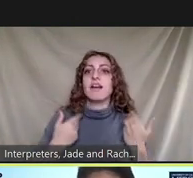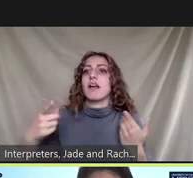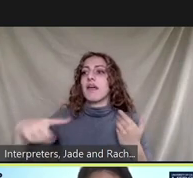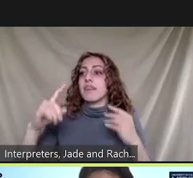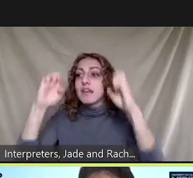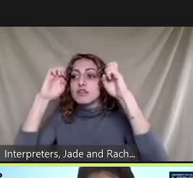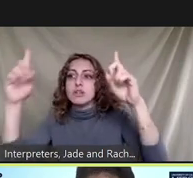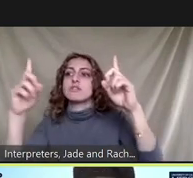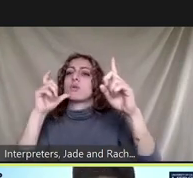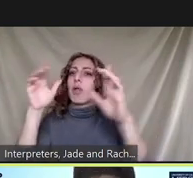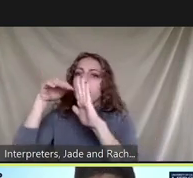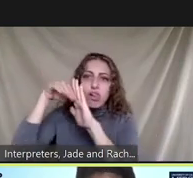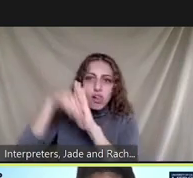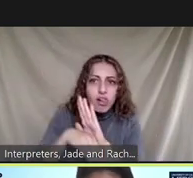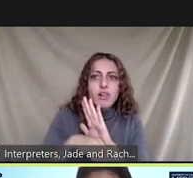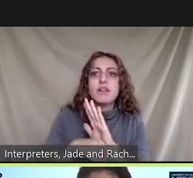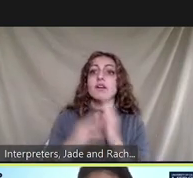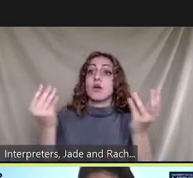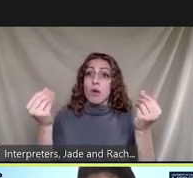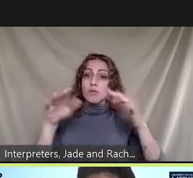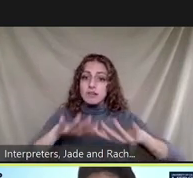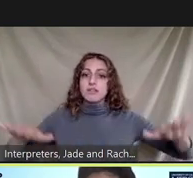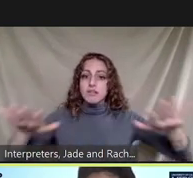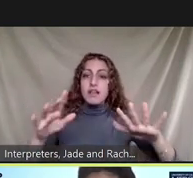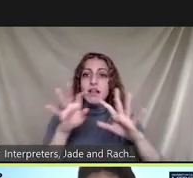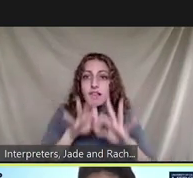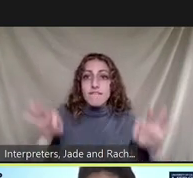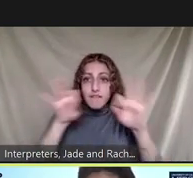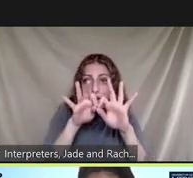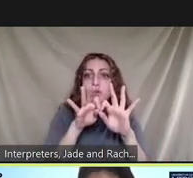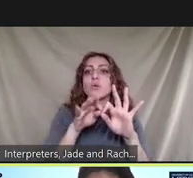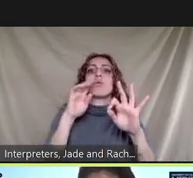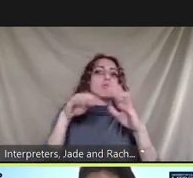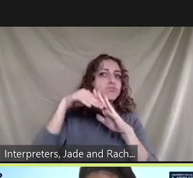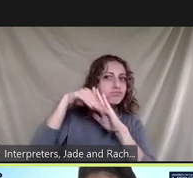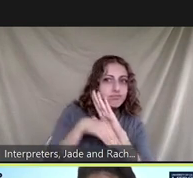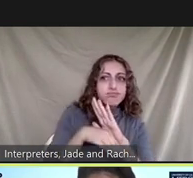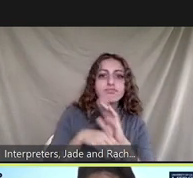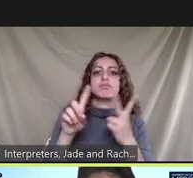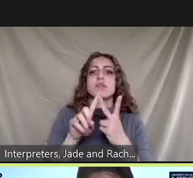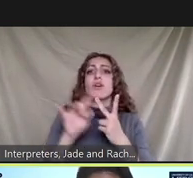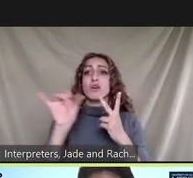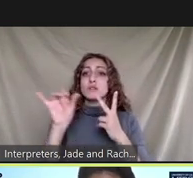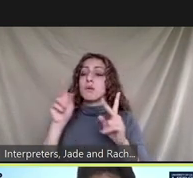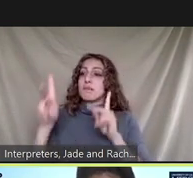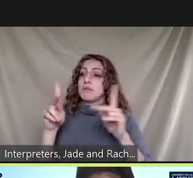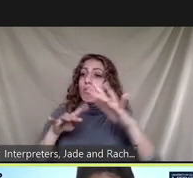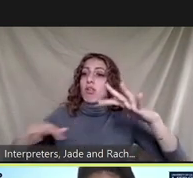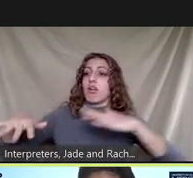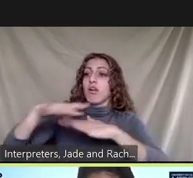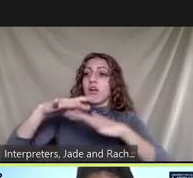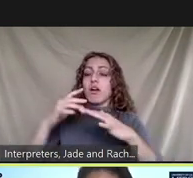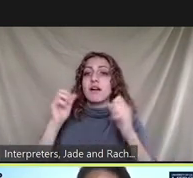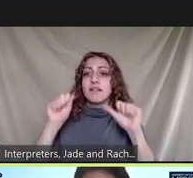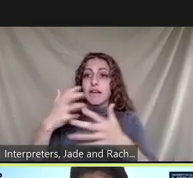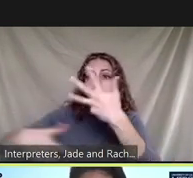it lowers property values and it confines vulnerable communities and limits social mobility and hinders the flexibility to